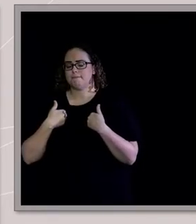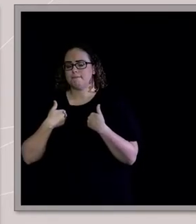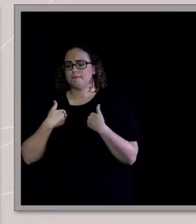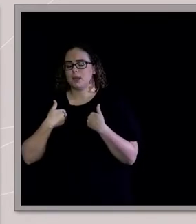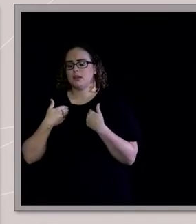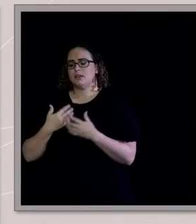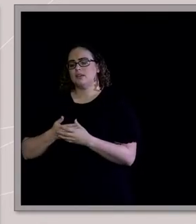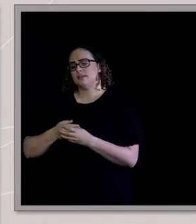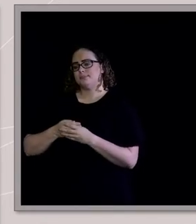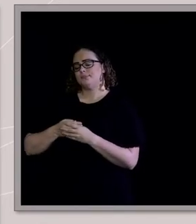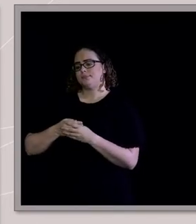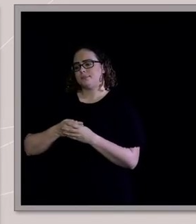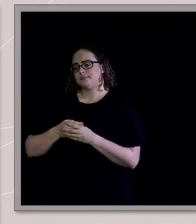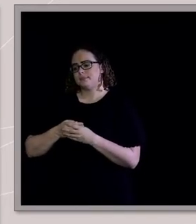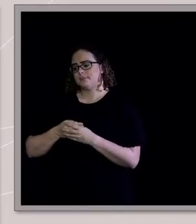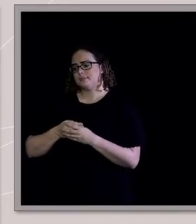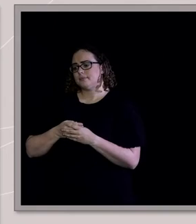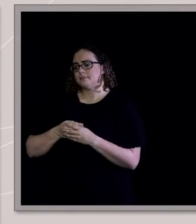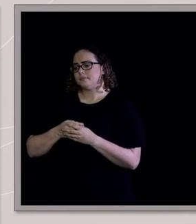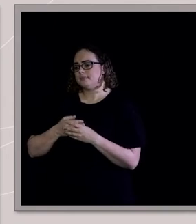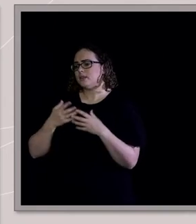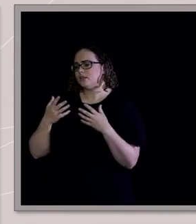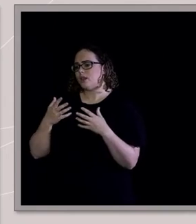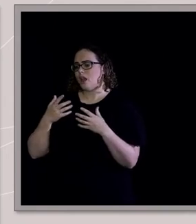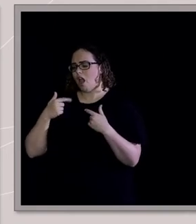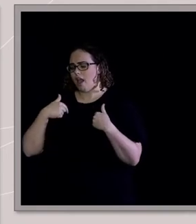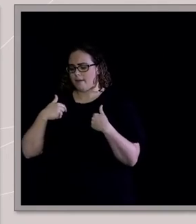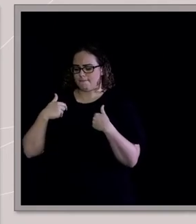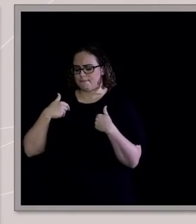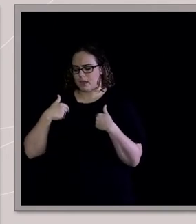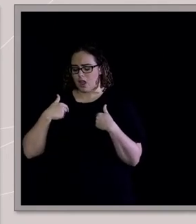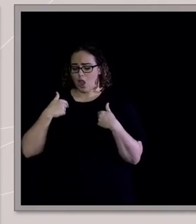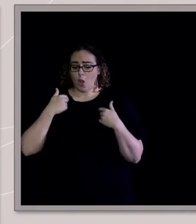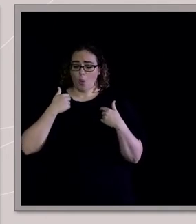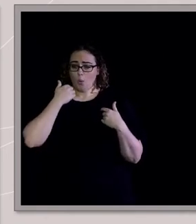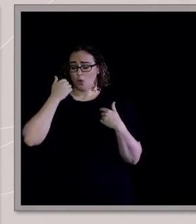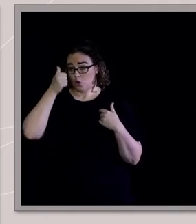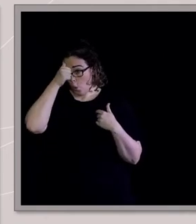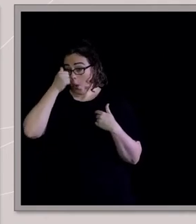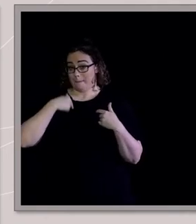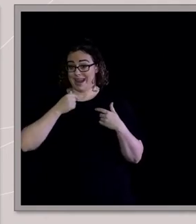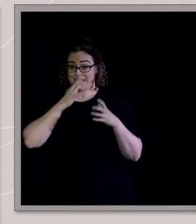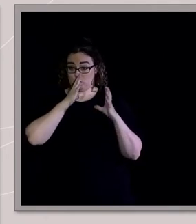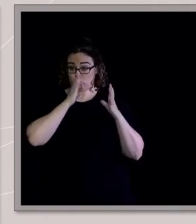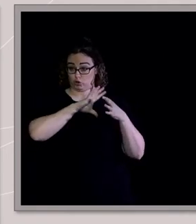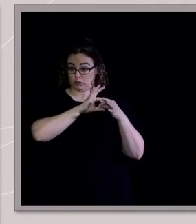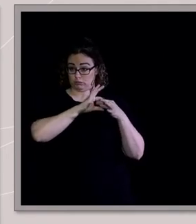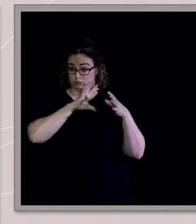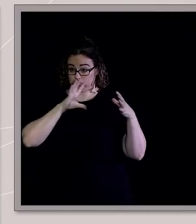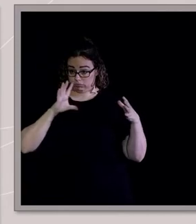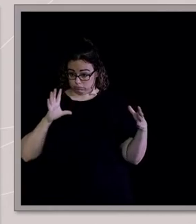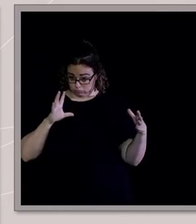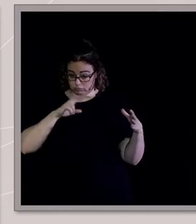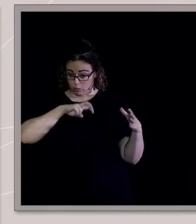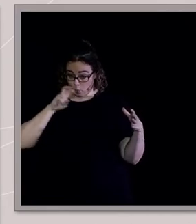taking the risk that we would have a very strange relationship for many years and decades to come, you know.